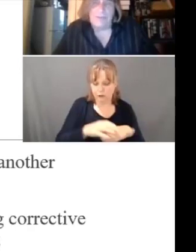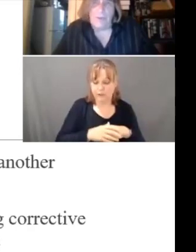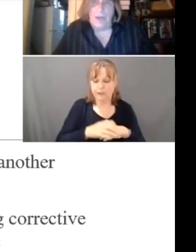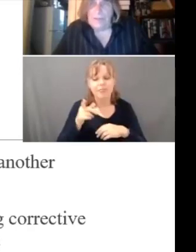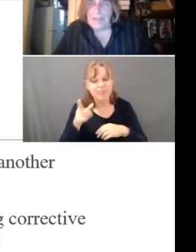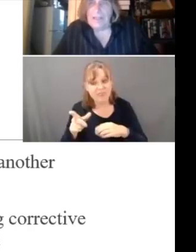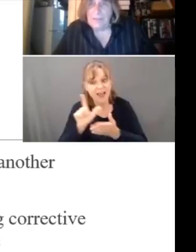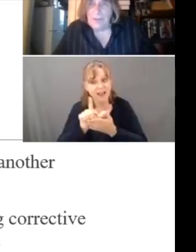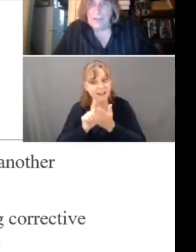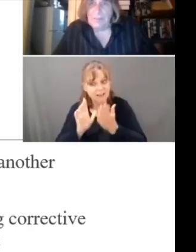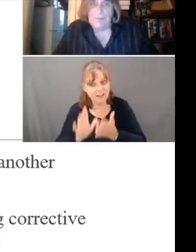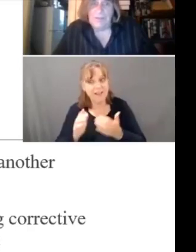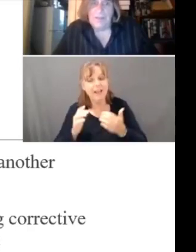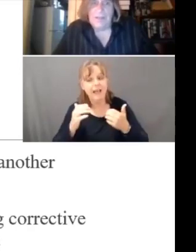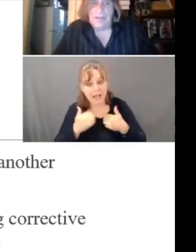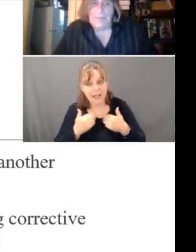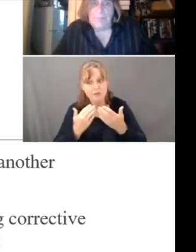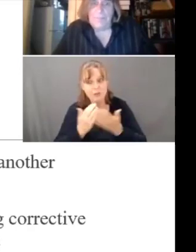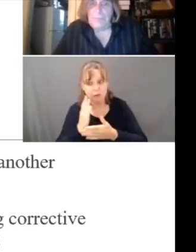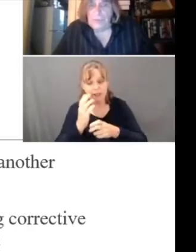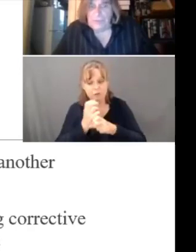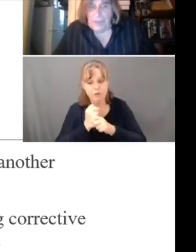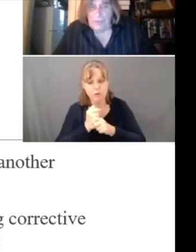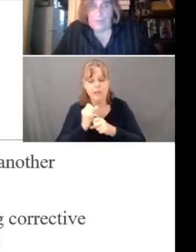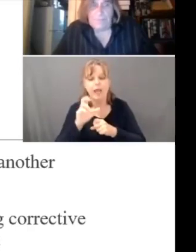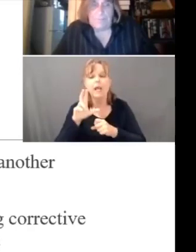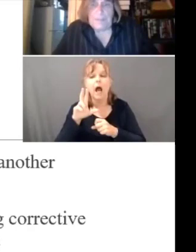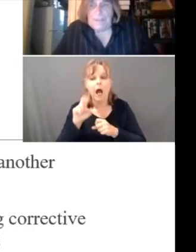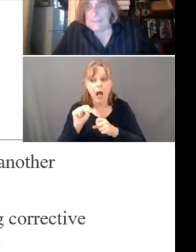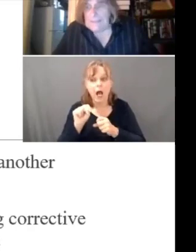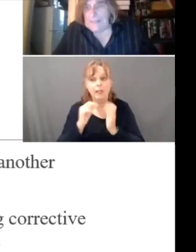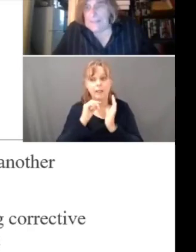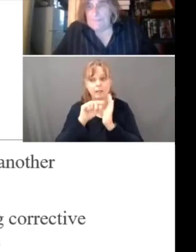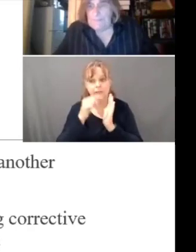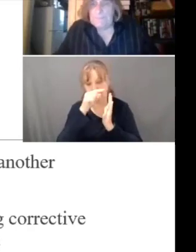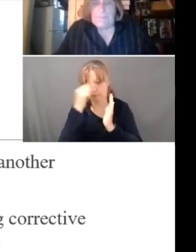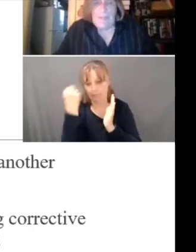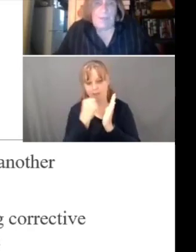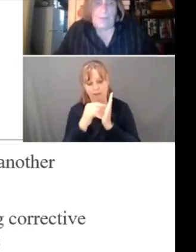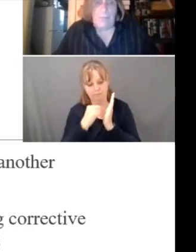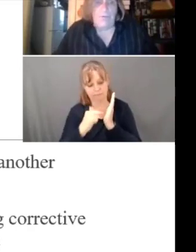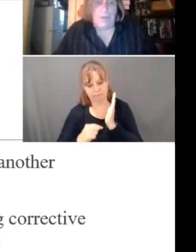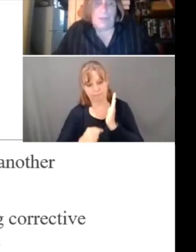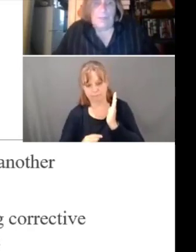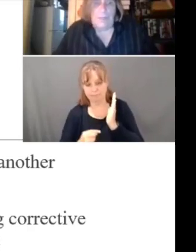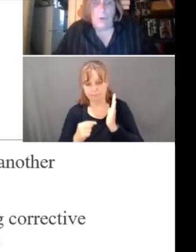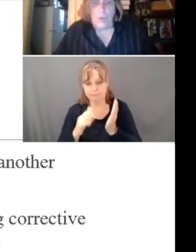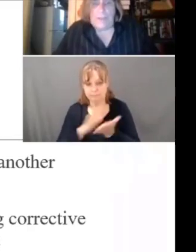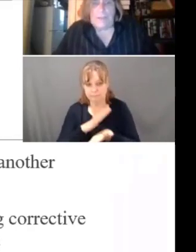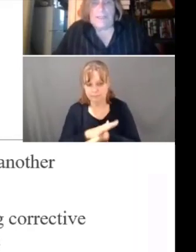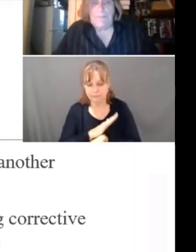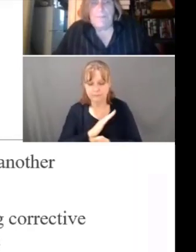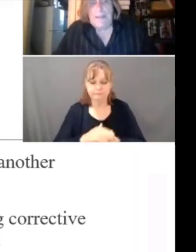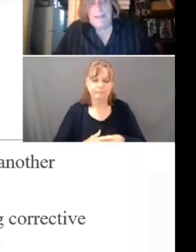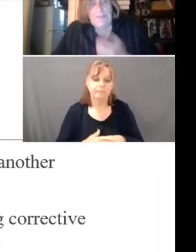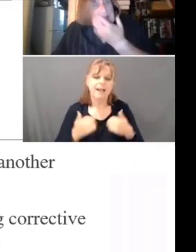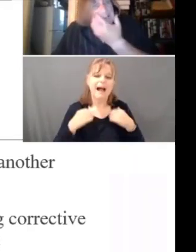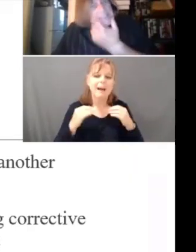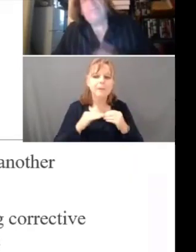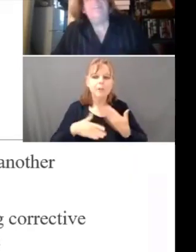access to unredacted documents through discovery. I'm going to move a little bit more quickly.